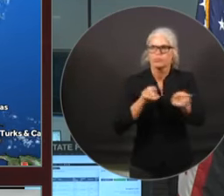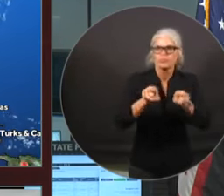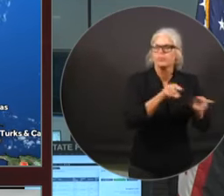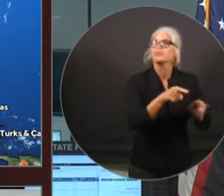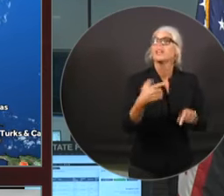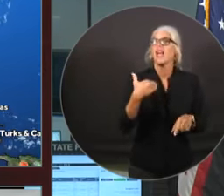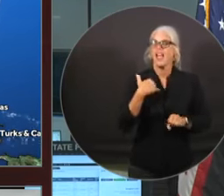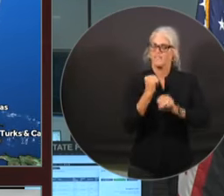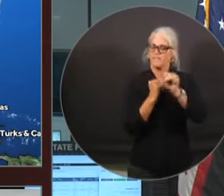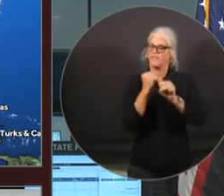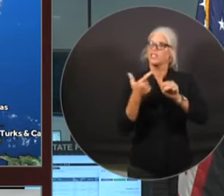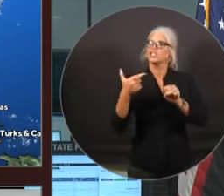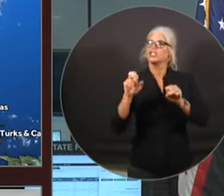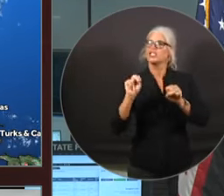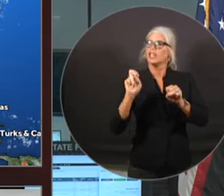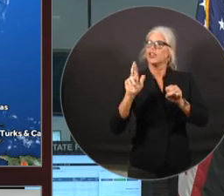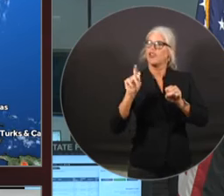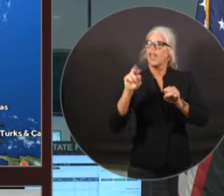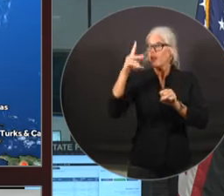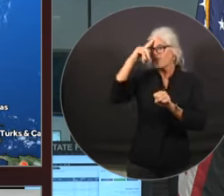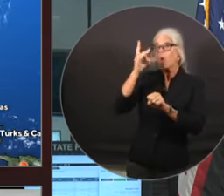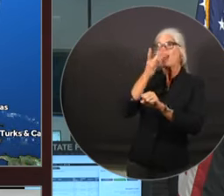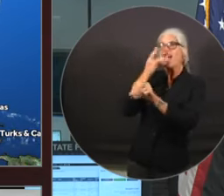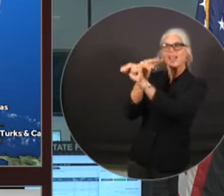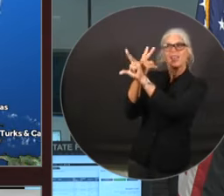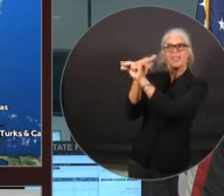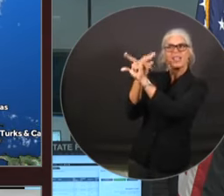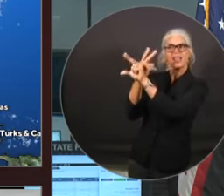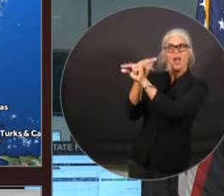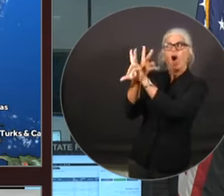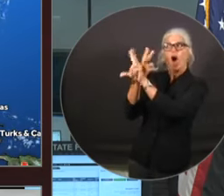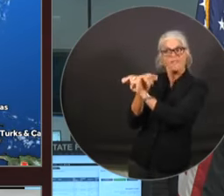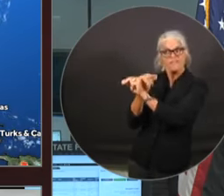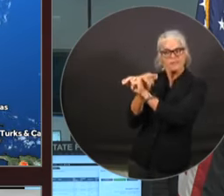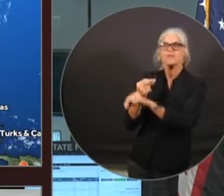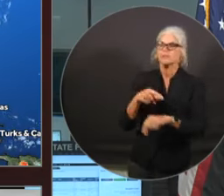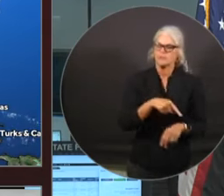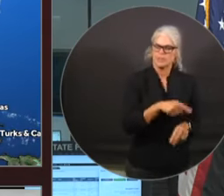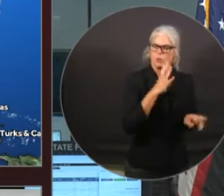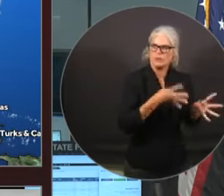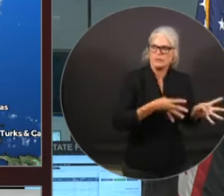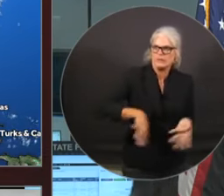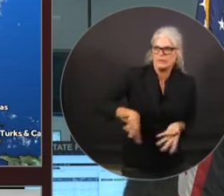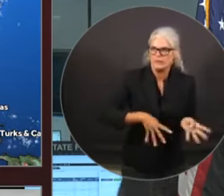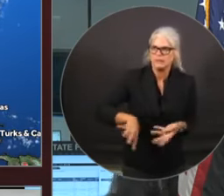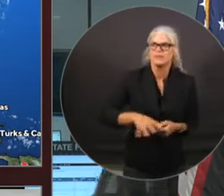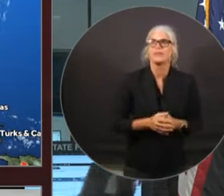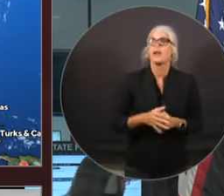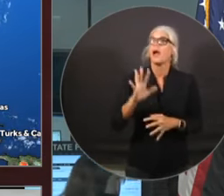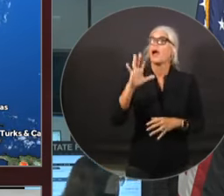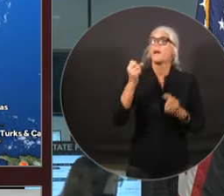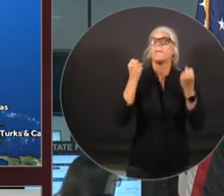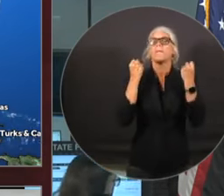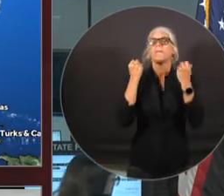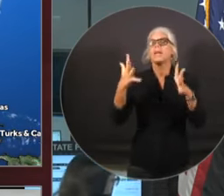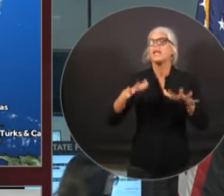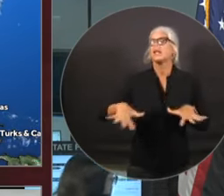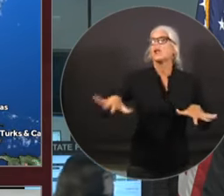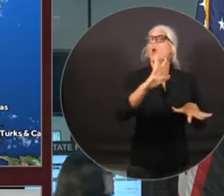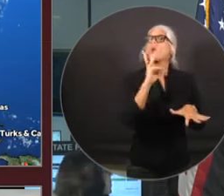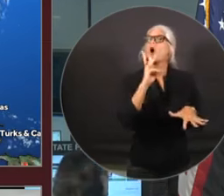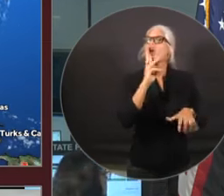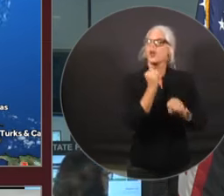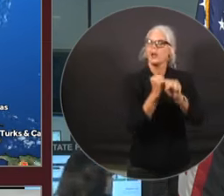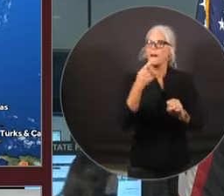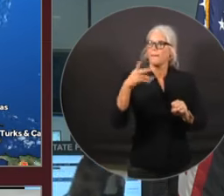signals and emergency power needs for our transportation system. Pumps, hundreds of pumps that are staged and available